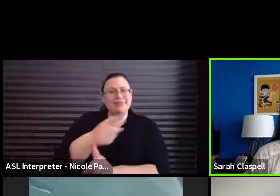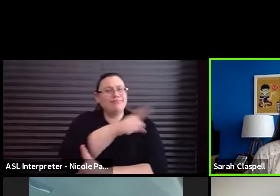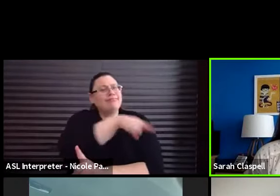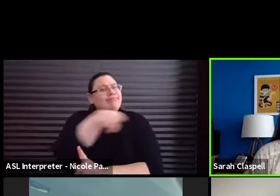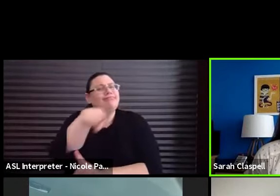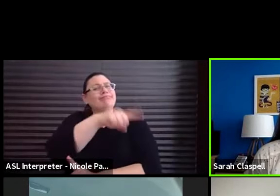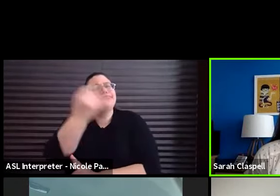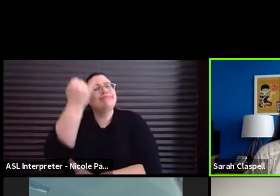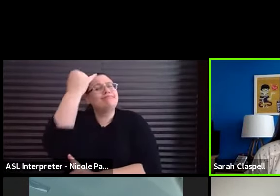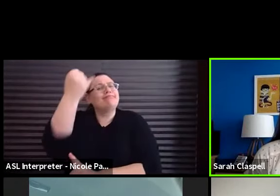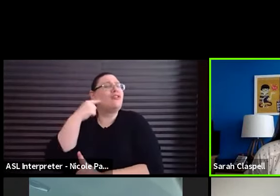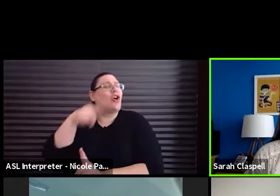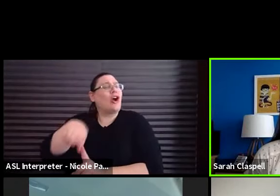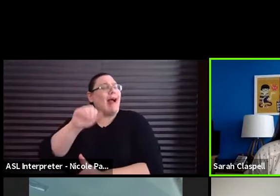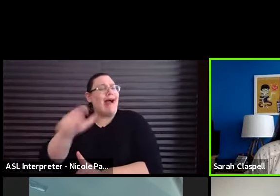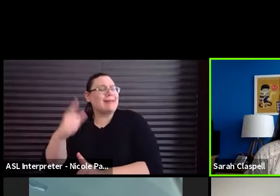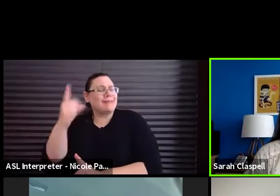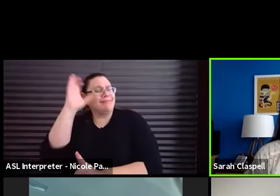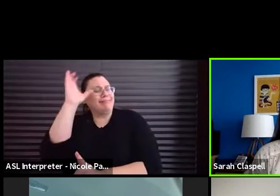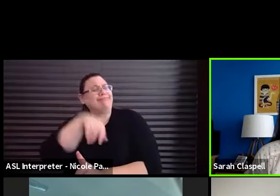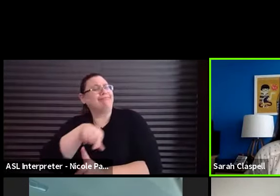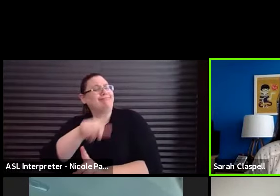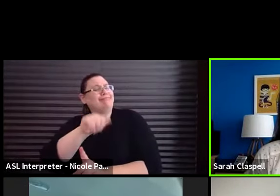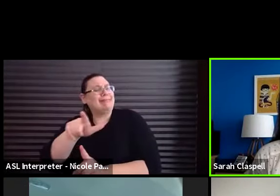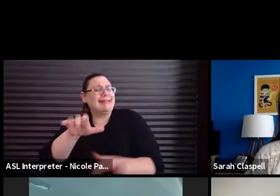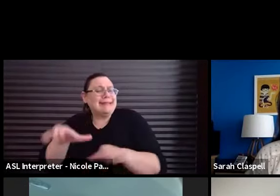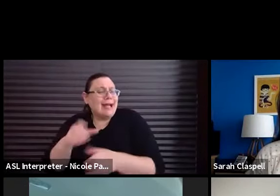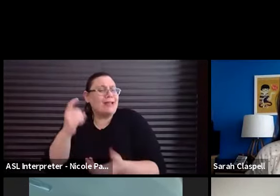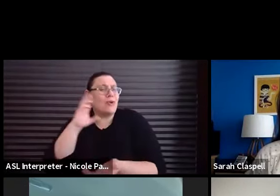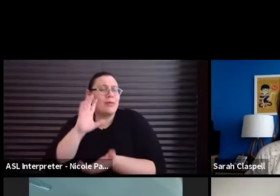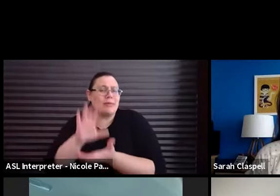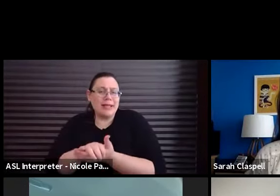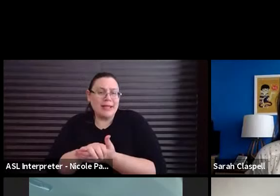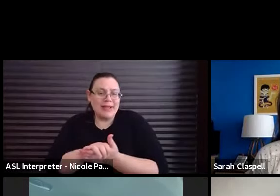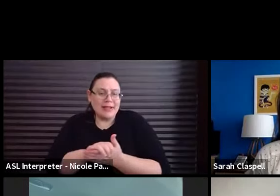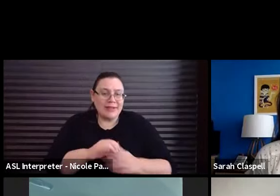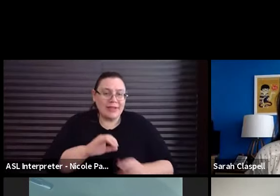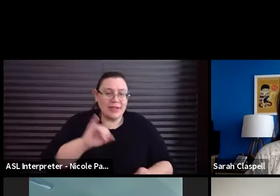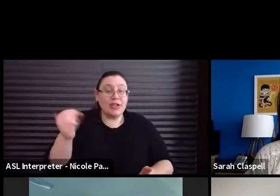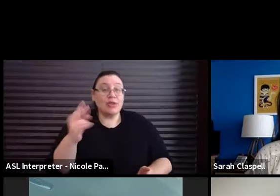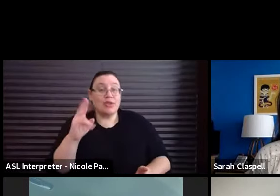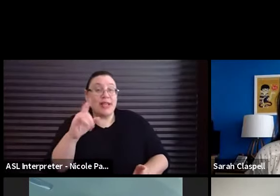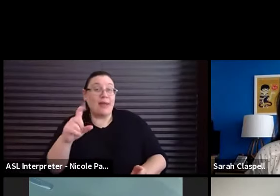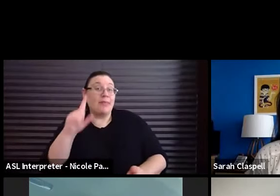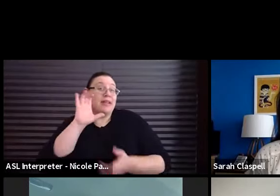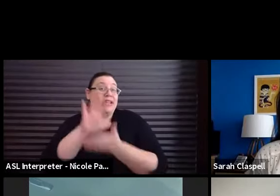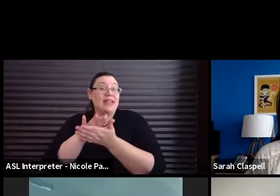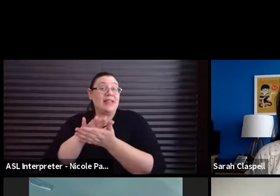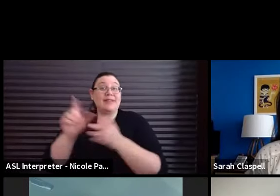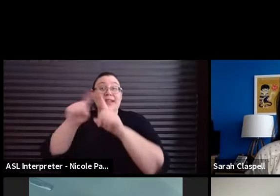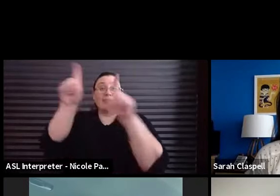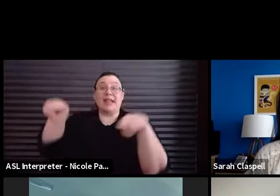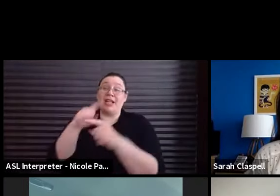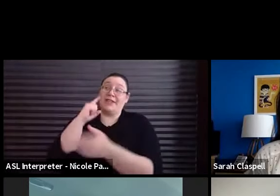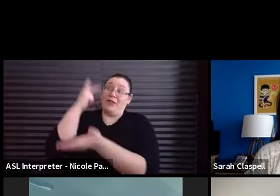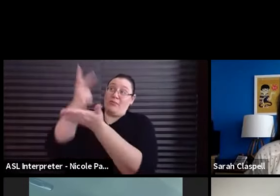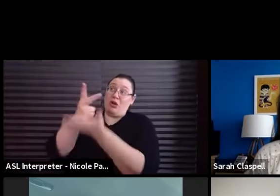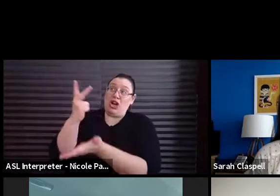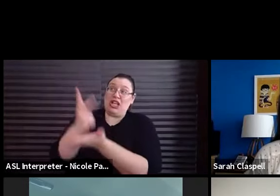premise. What's something unusual Al does or believes? Al believes that parking signs are just a suggestion.